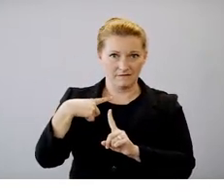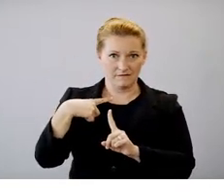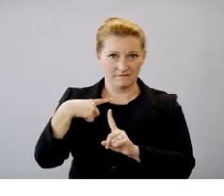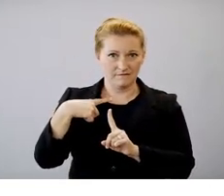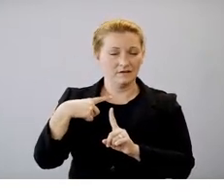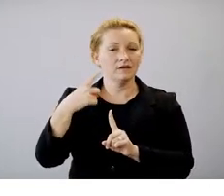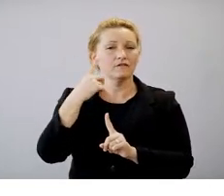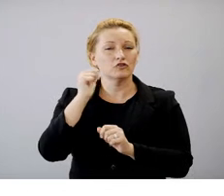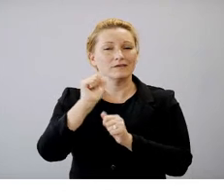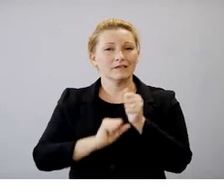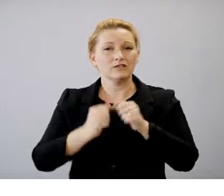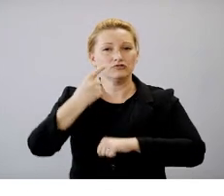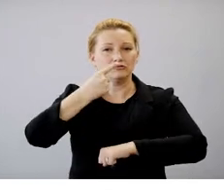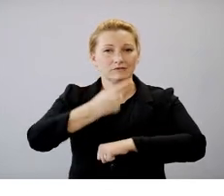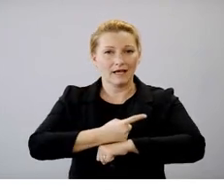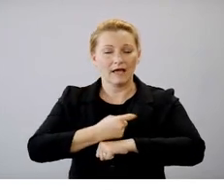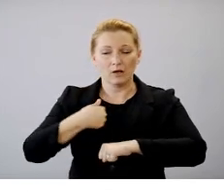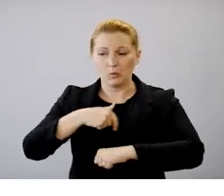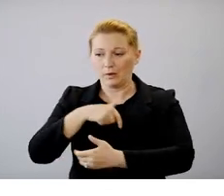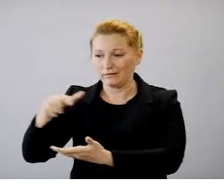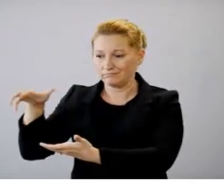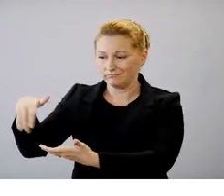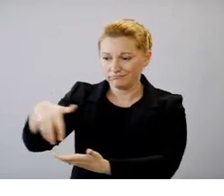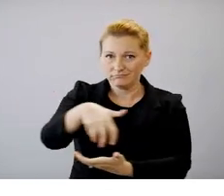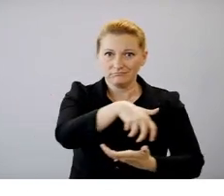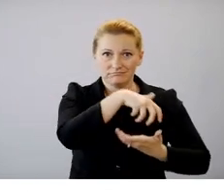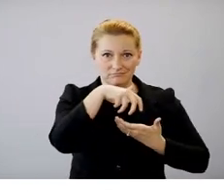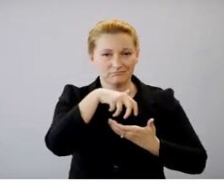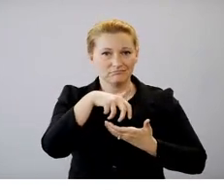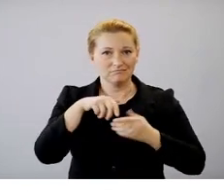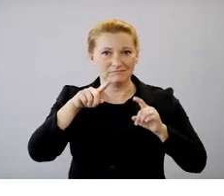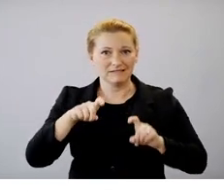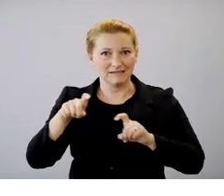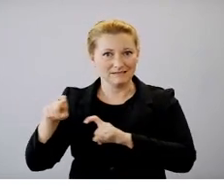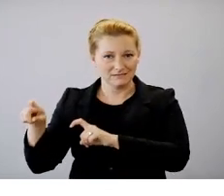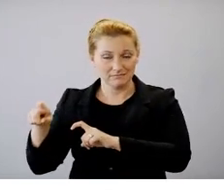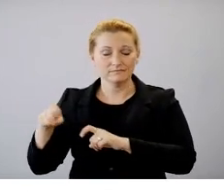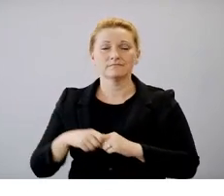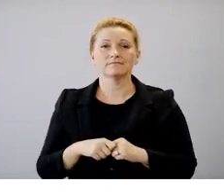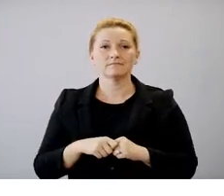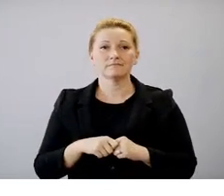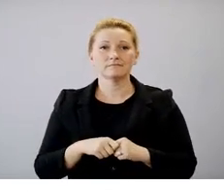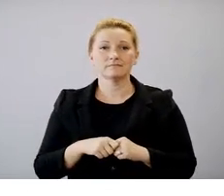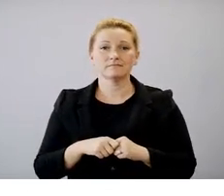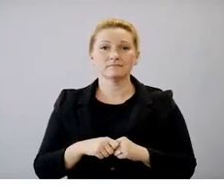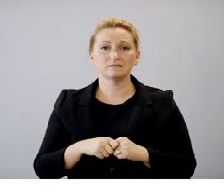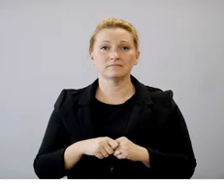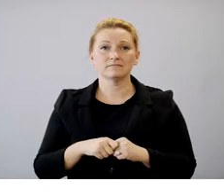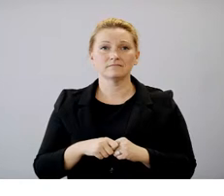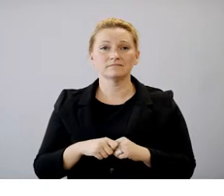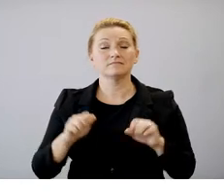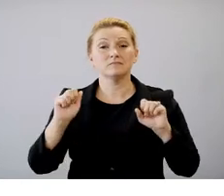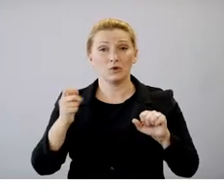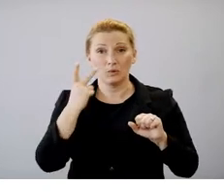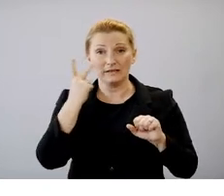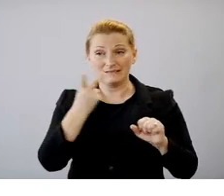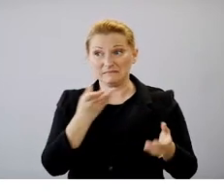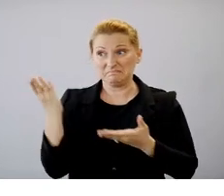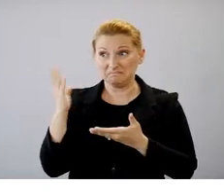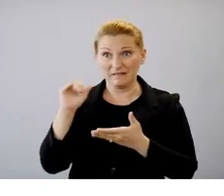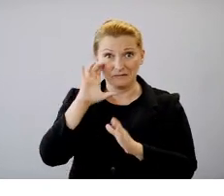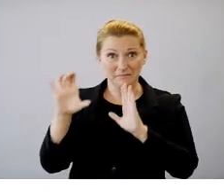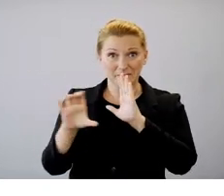collected so that we can follow the trajectory of the pandemic. You can see that we've overlaid important mitigation